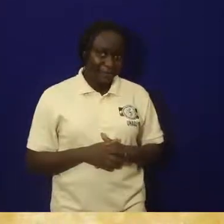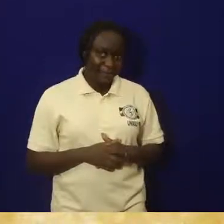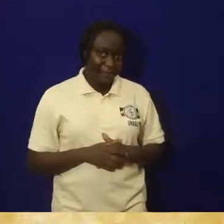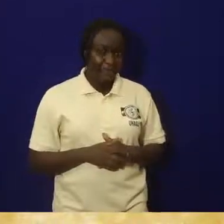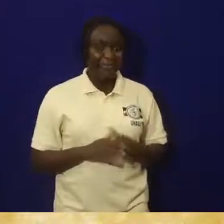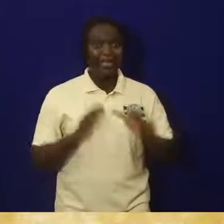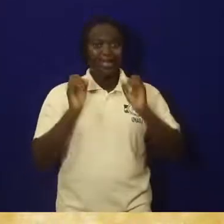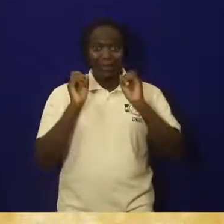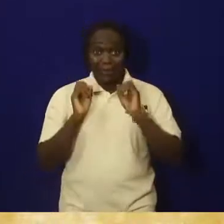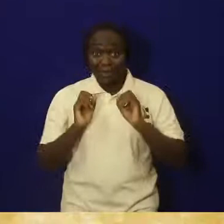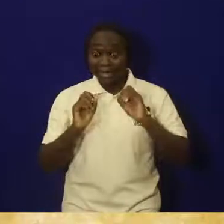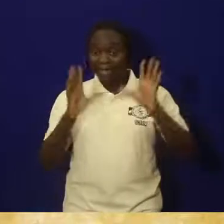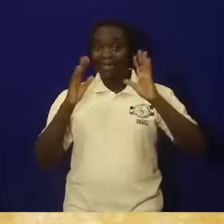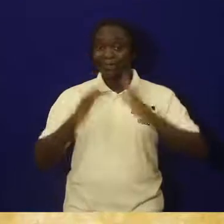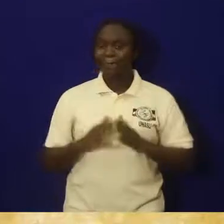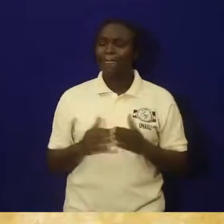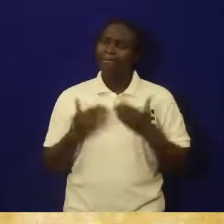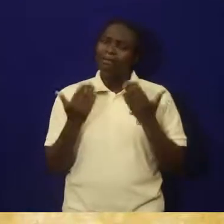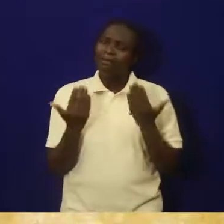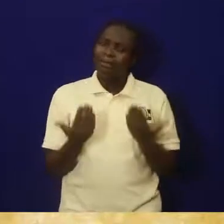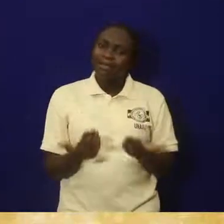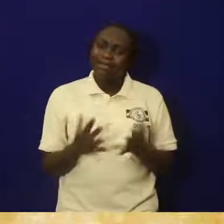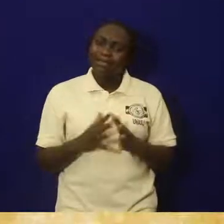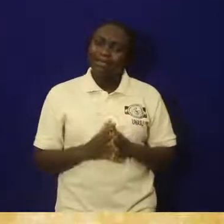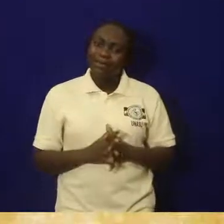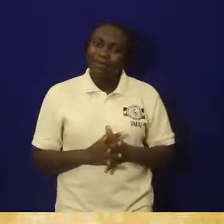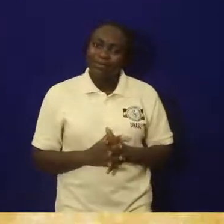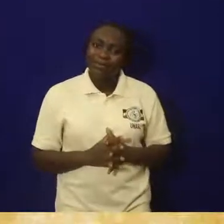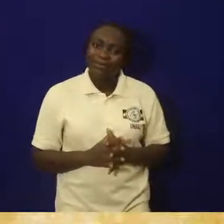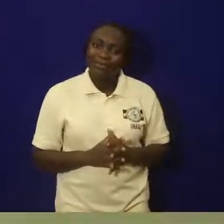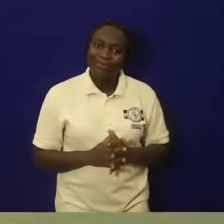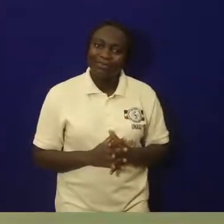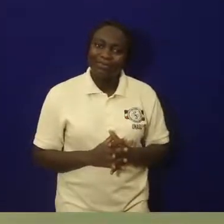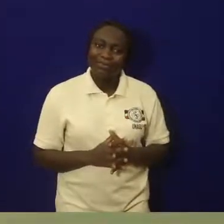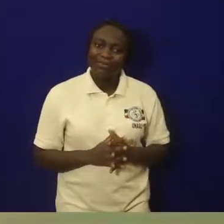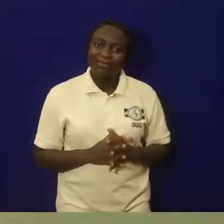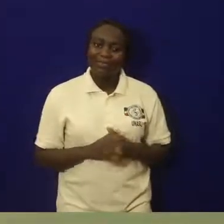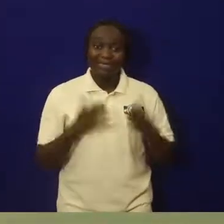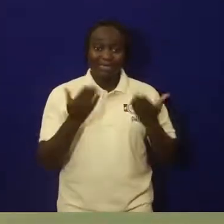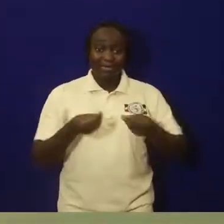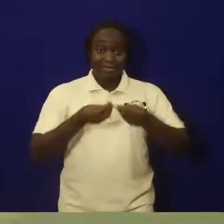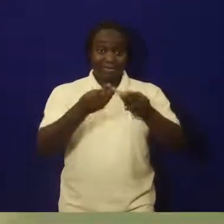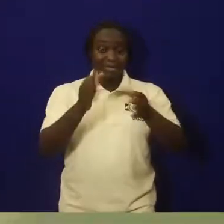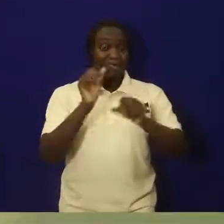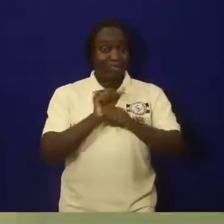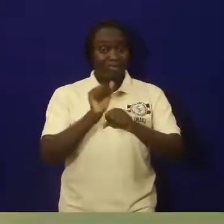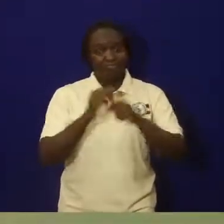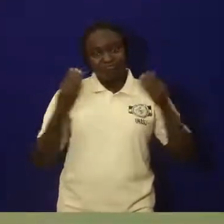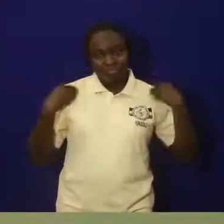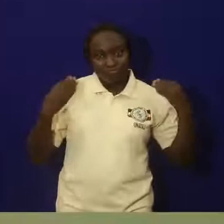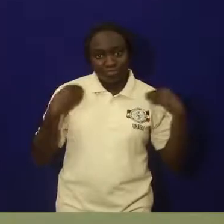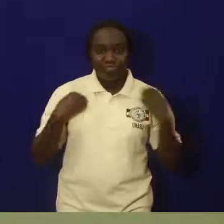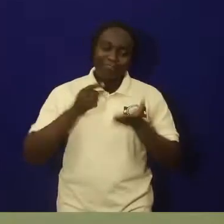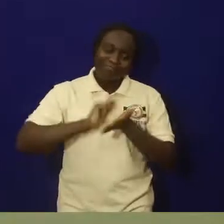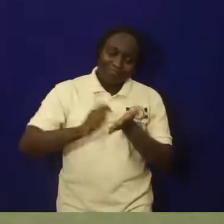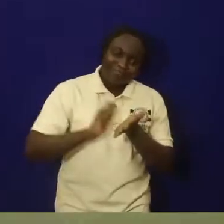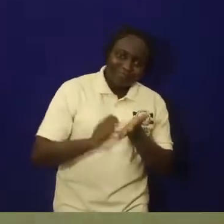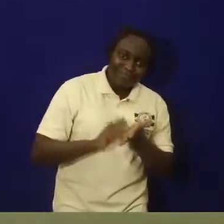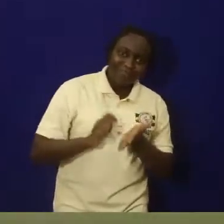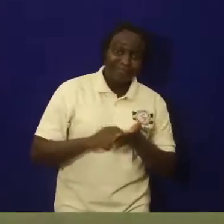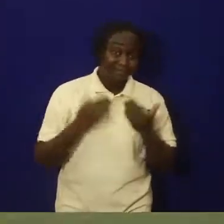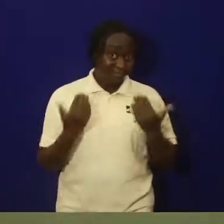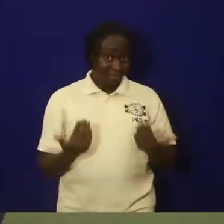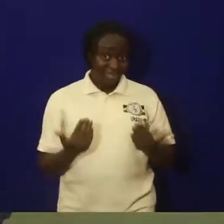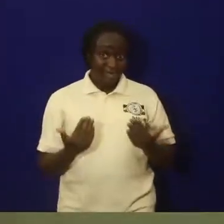today. All right. Now, we are going to do our exercise. And